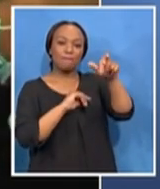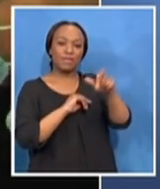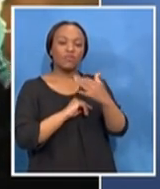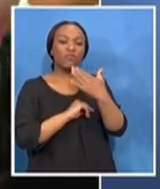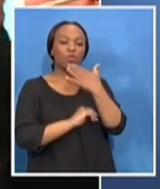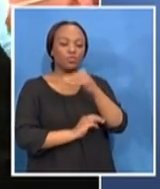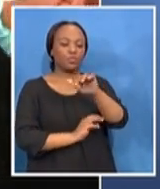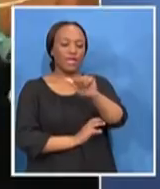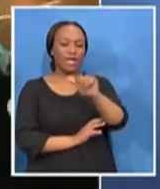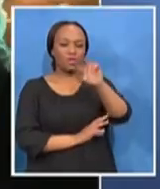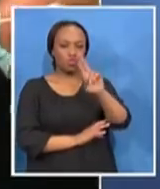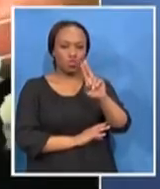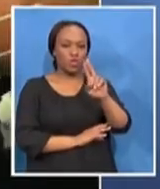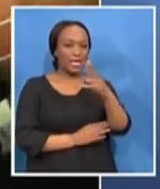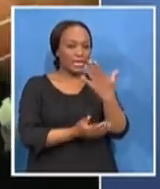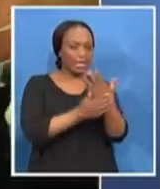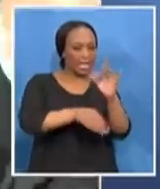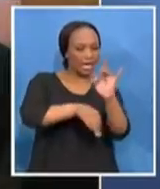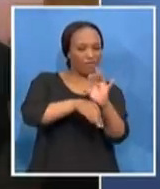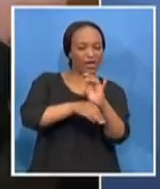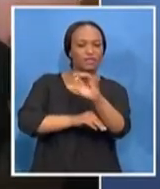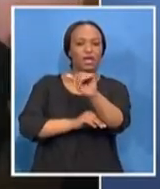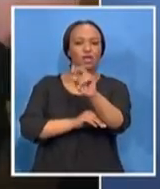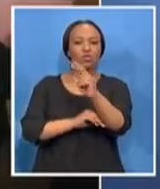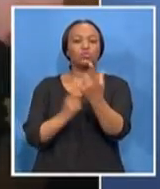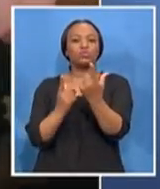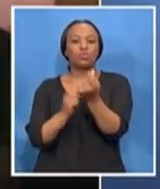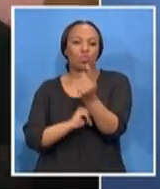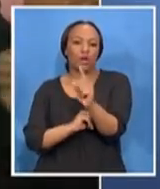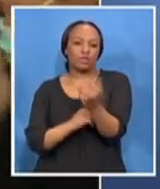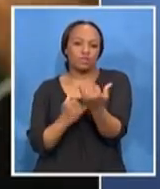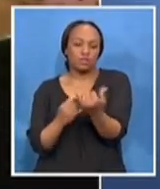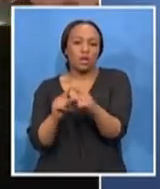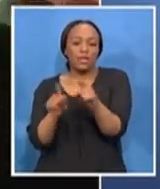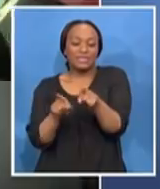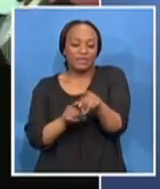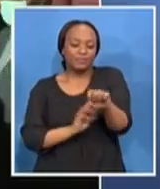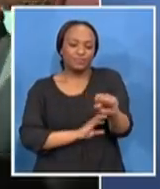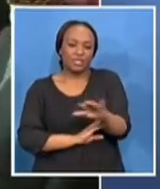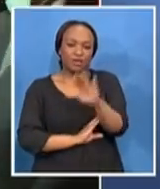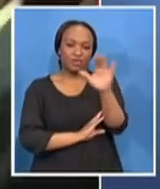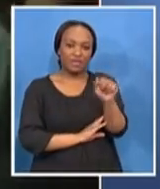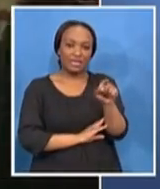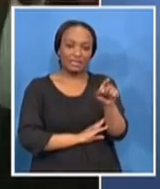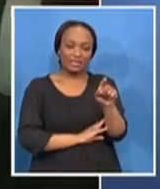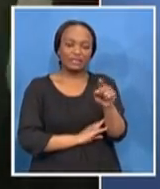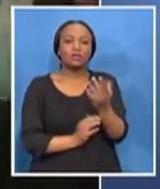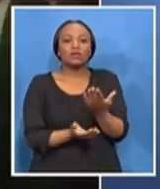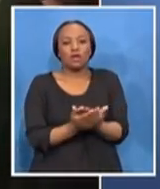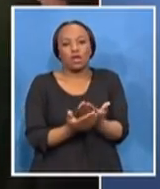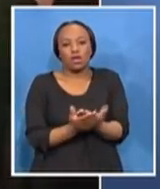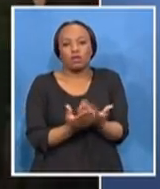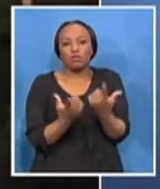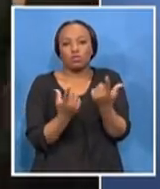what to do, but also South Africa will be in a position to perhaps intervene